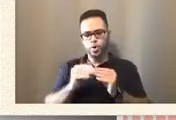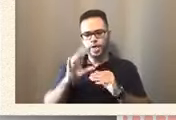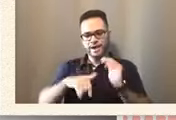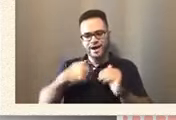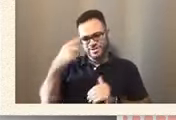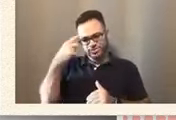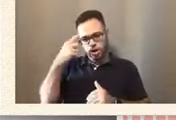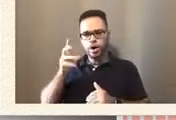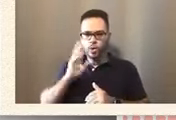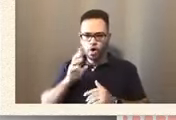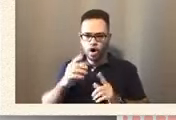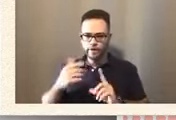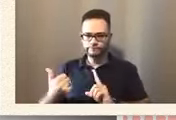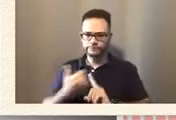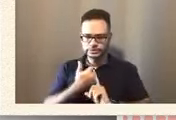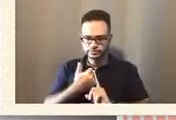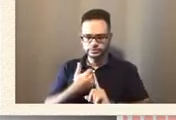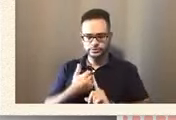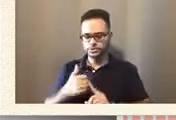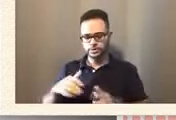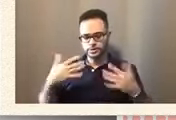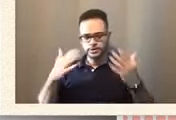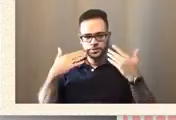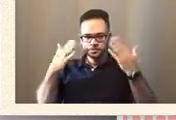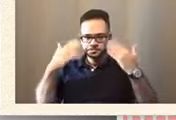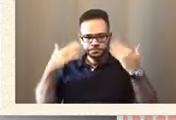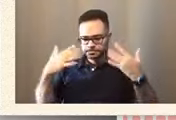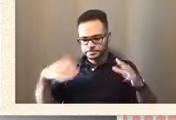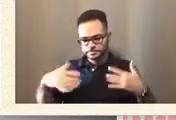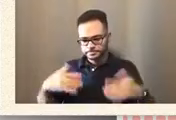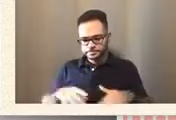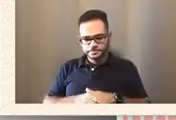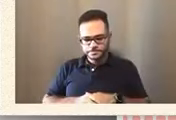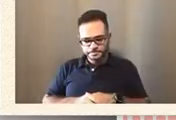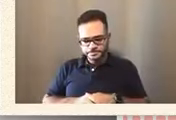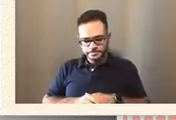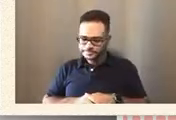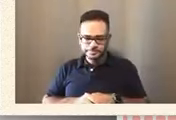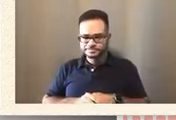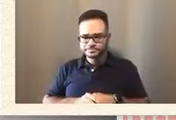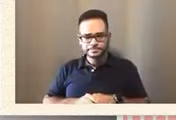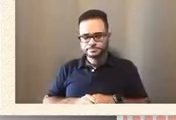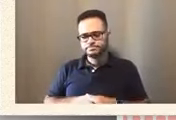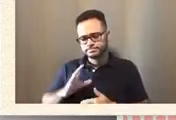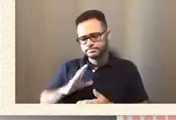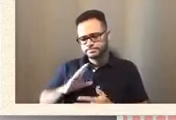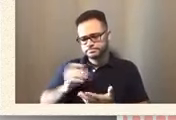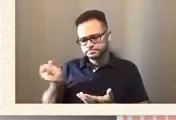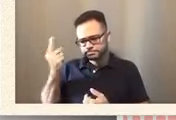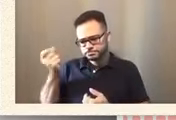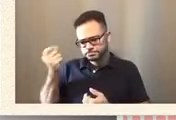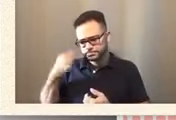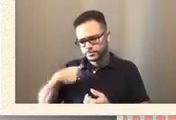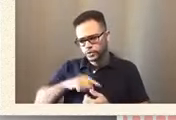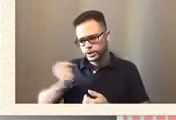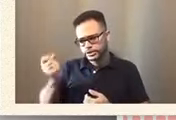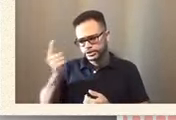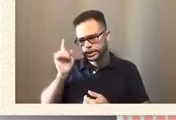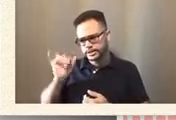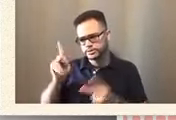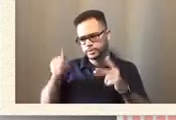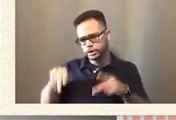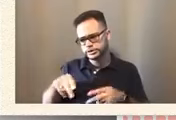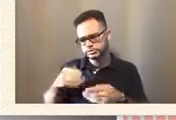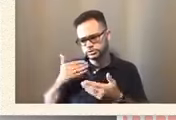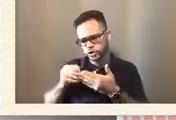So. Ah. It's okay. It's okay. Yes, we understand that somebody who was close to you and must have had